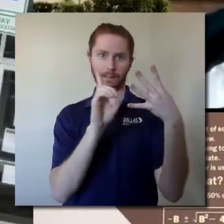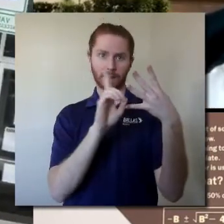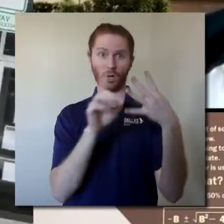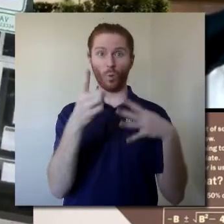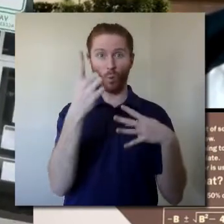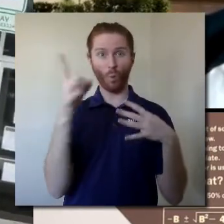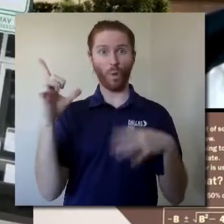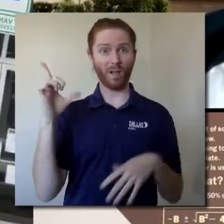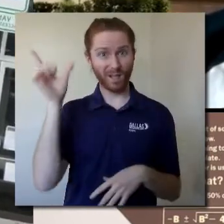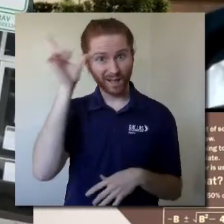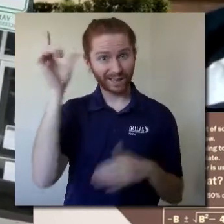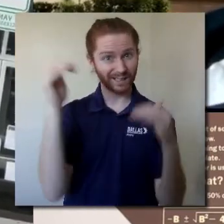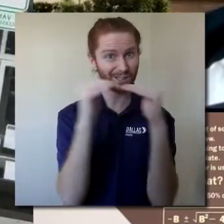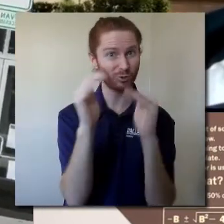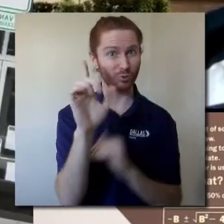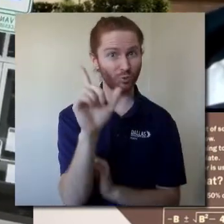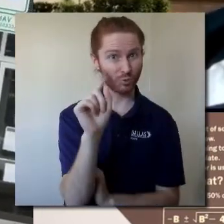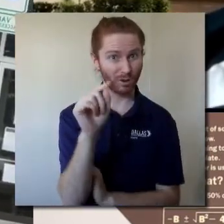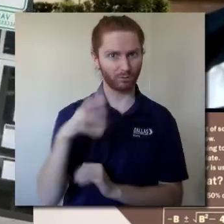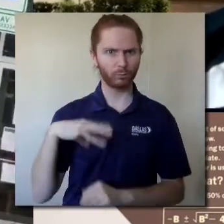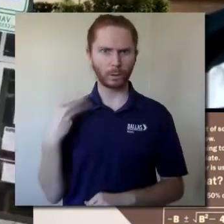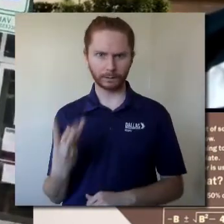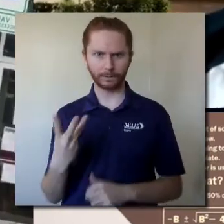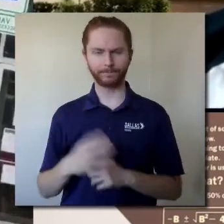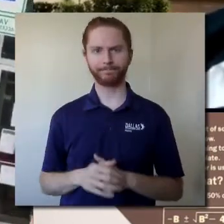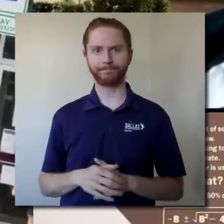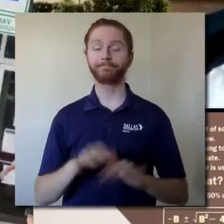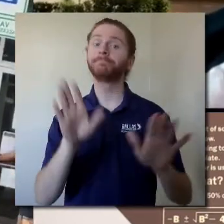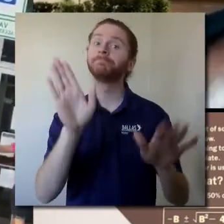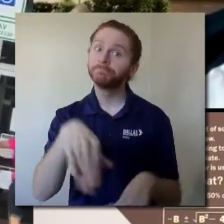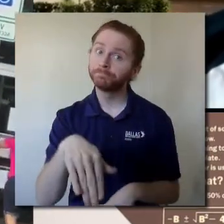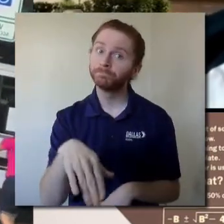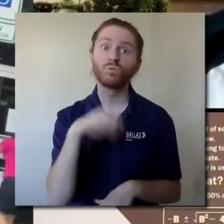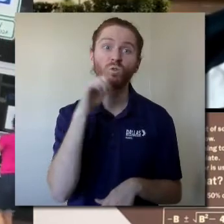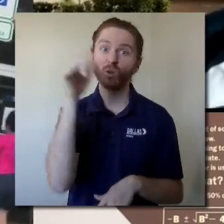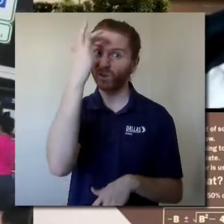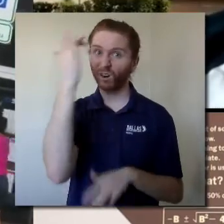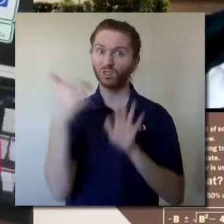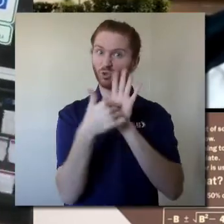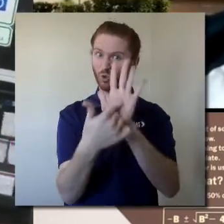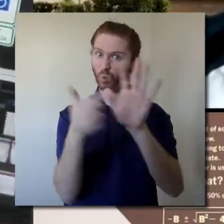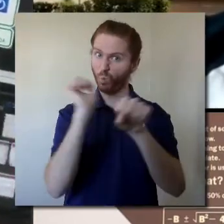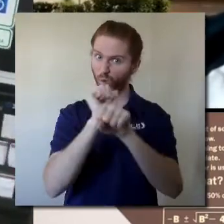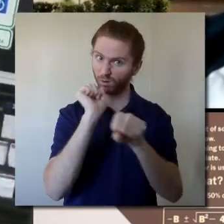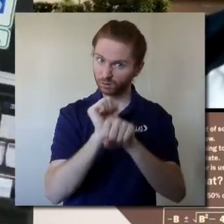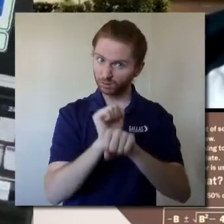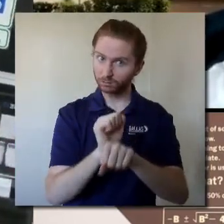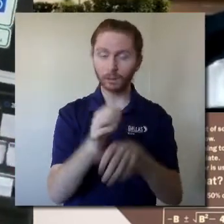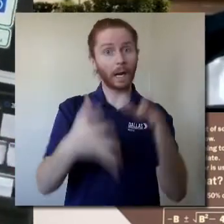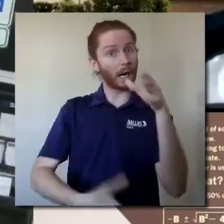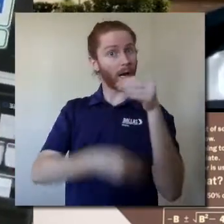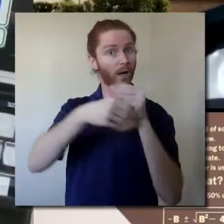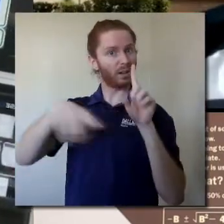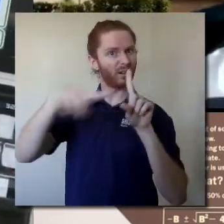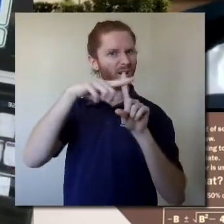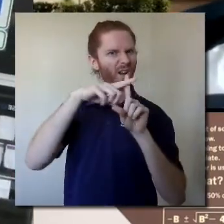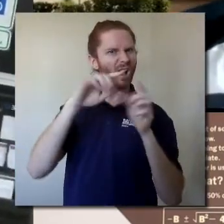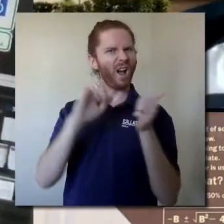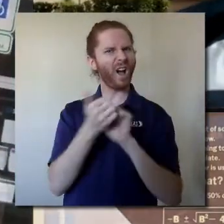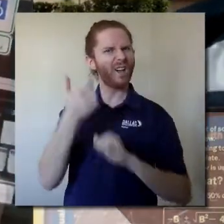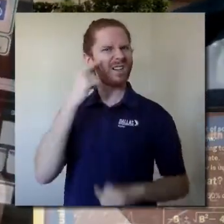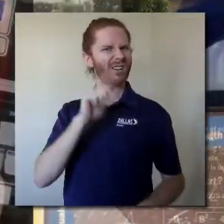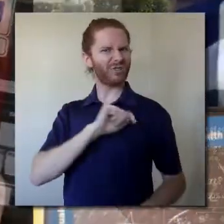20 Washingtons. Don't forget to show your work. Extra credit. How do you think Thomas Jefferson feels about all of this?